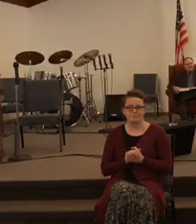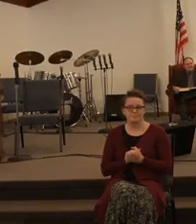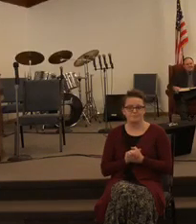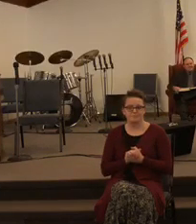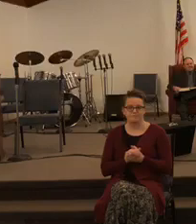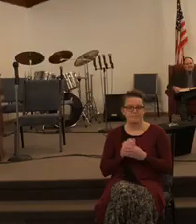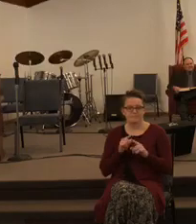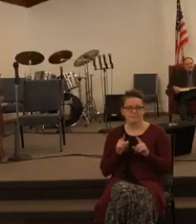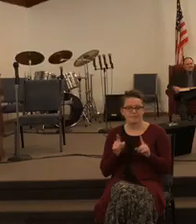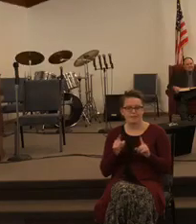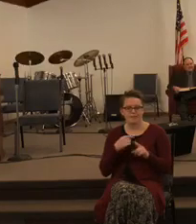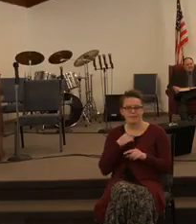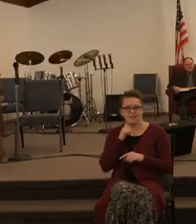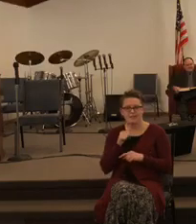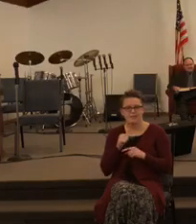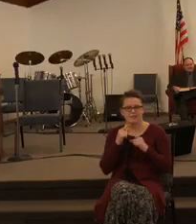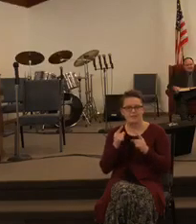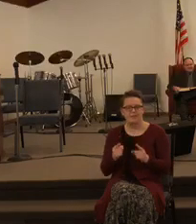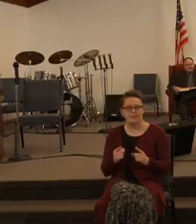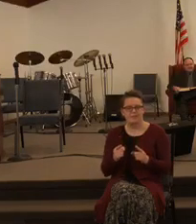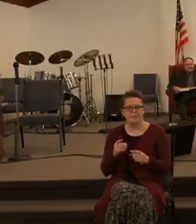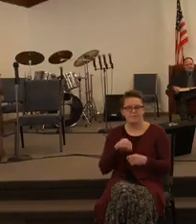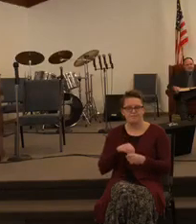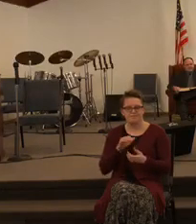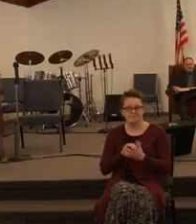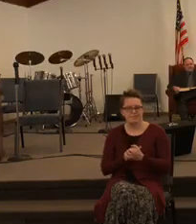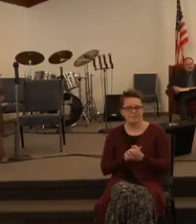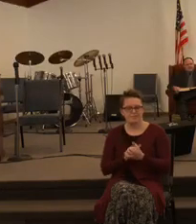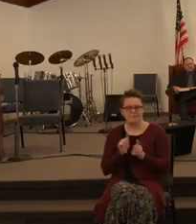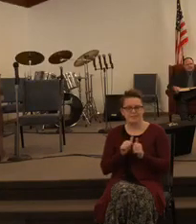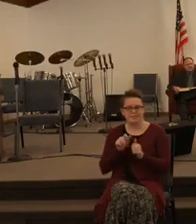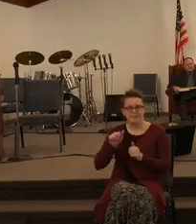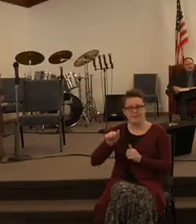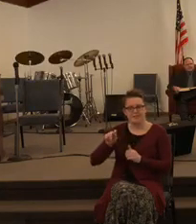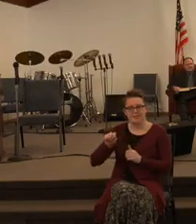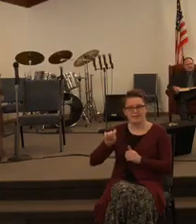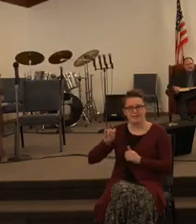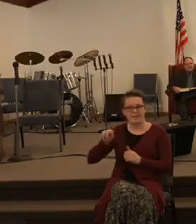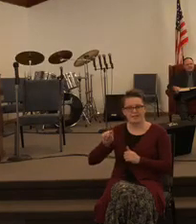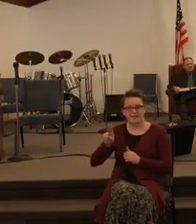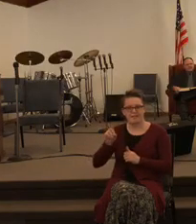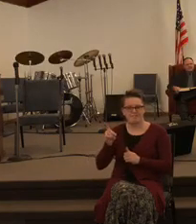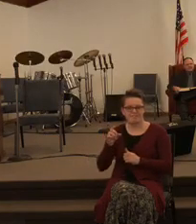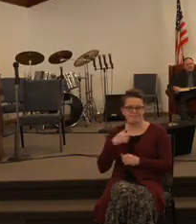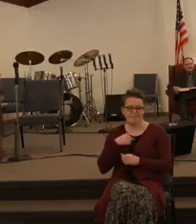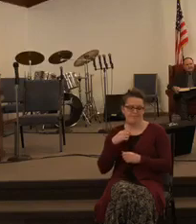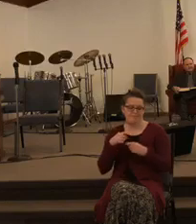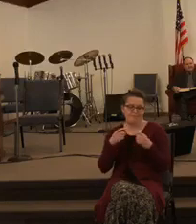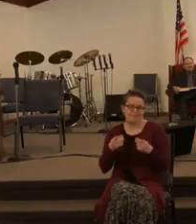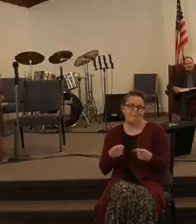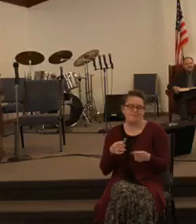but I didn't go into marriage with the attitude I'll give this a try